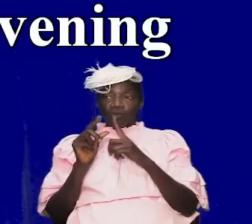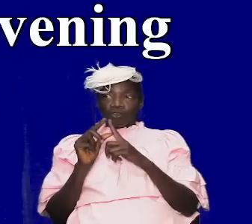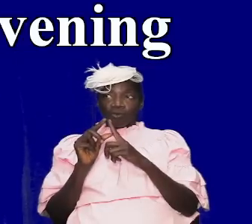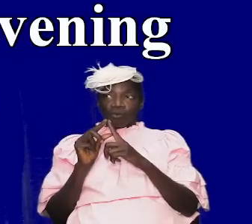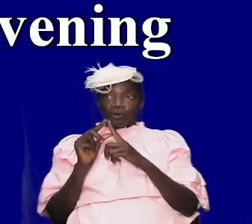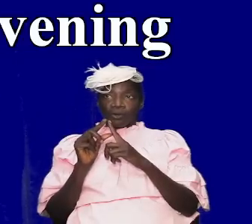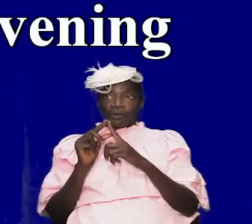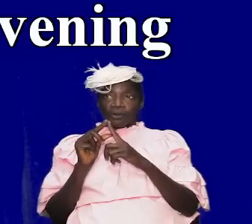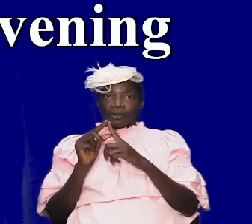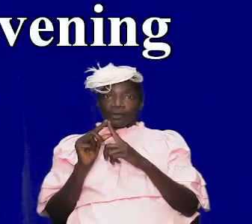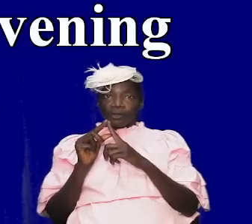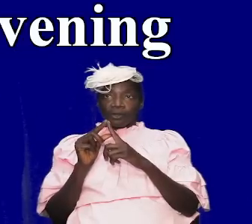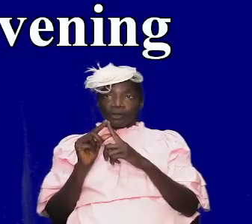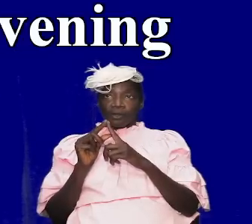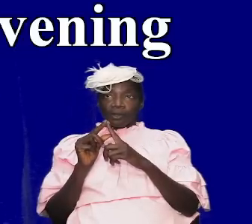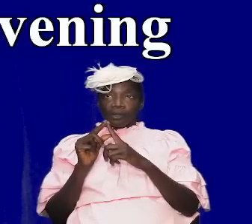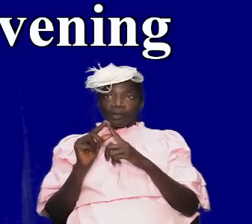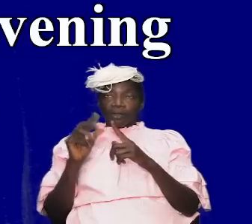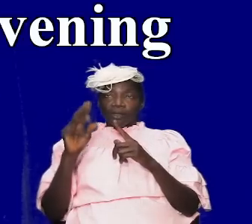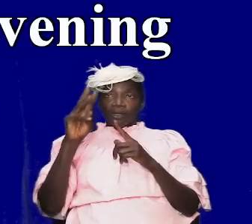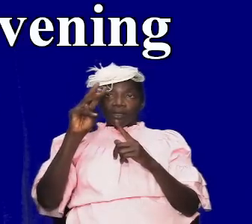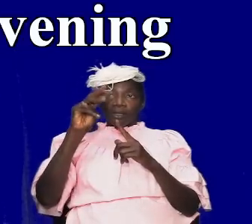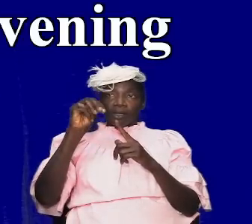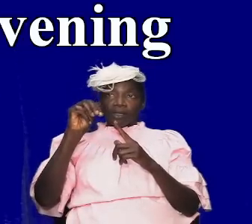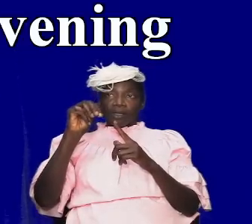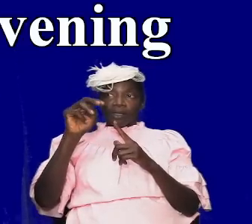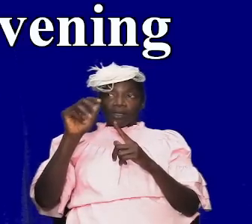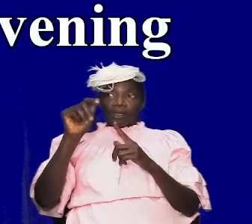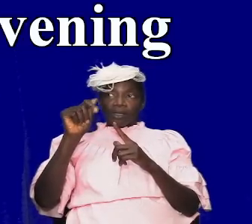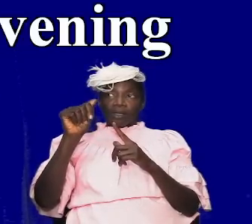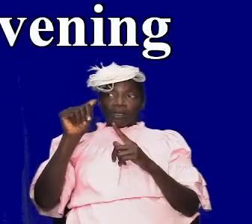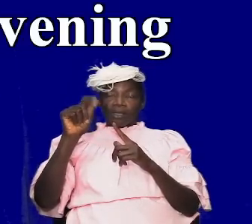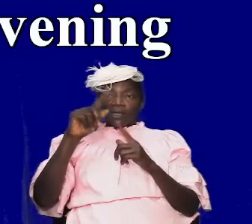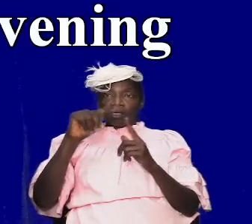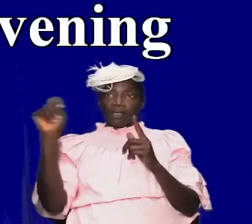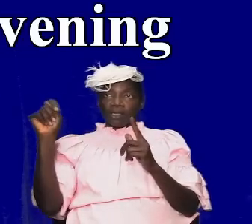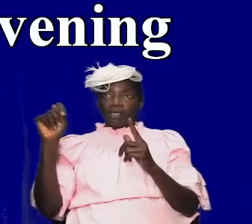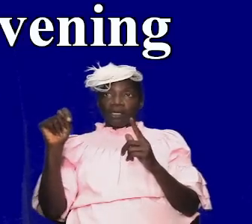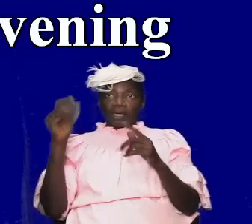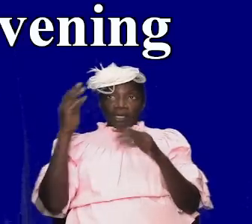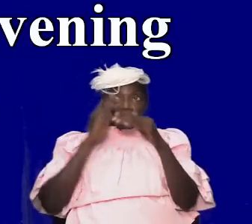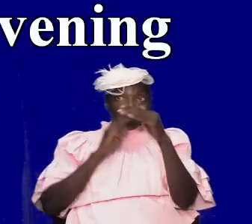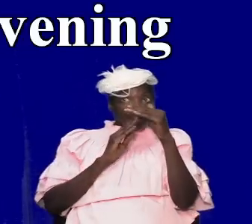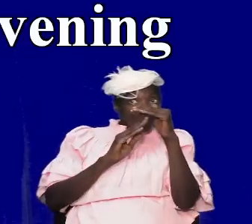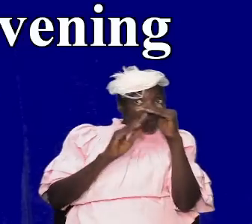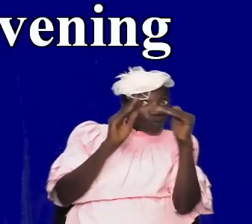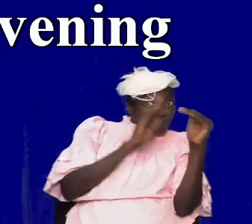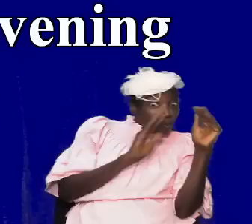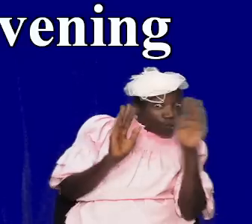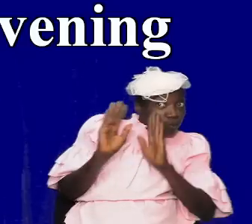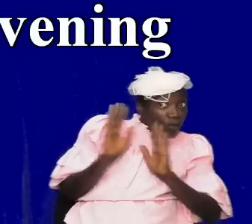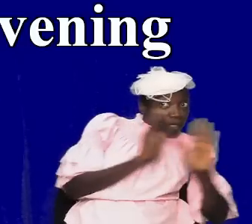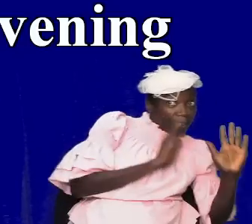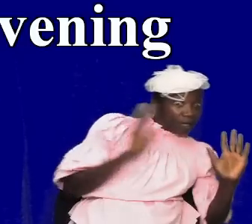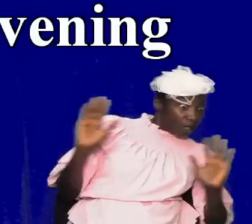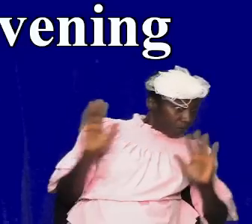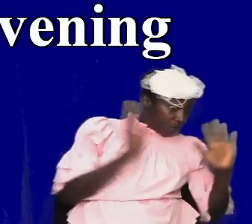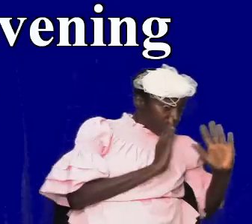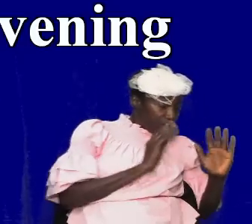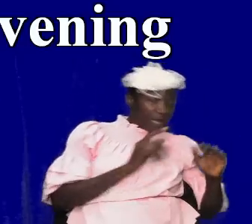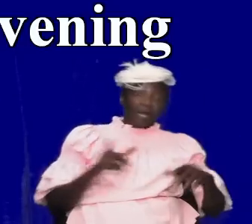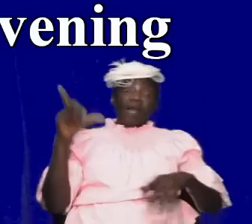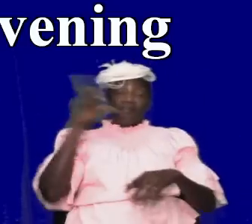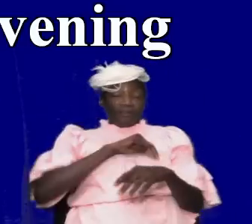matthew is saying beware of false prophets which come to you in sheep clothing but inwardly they are ravening